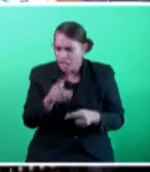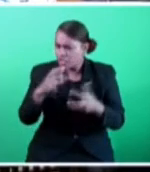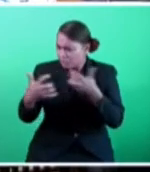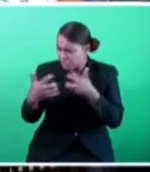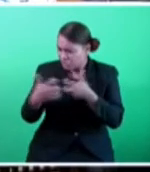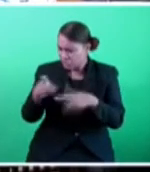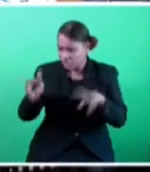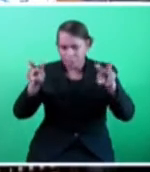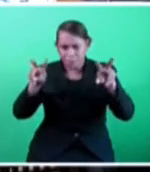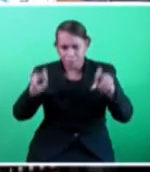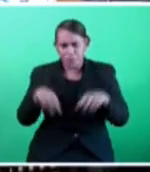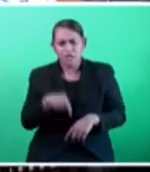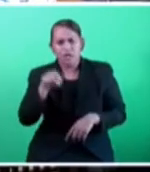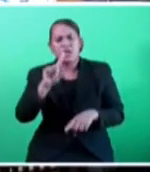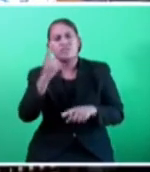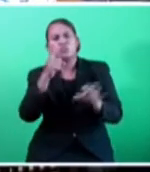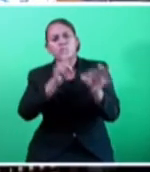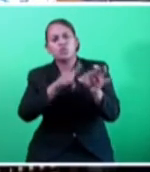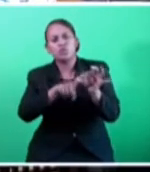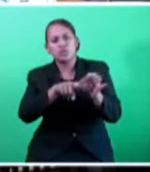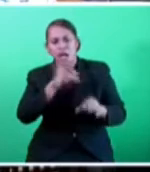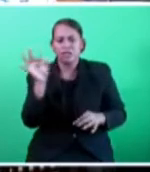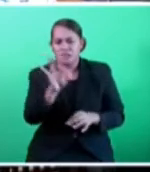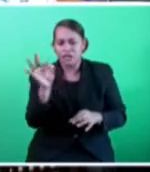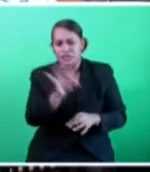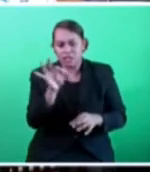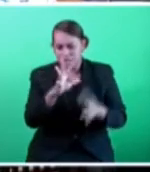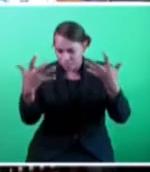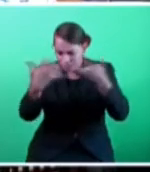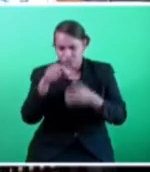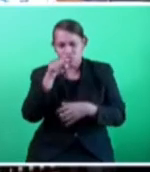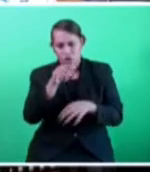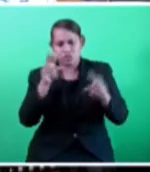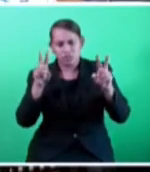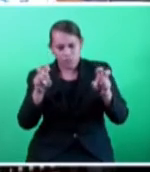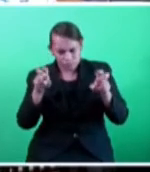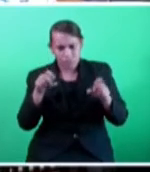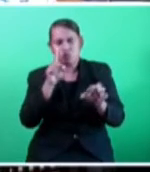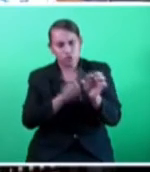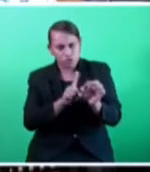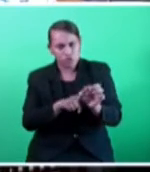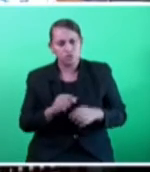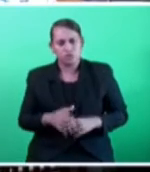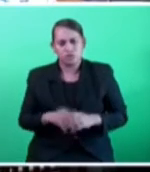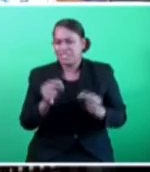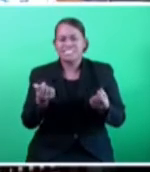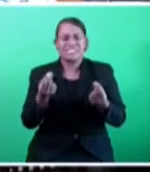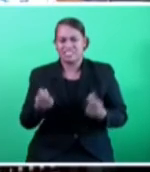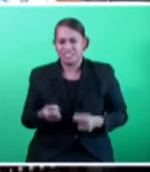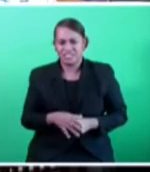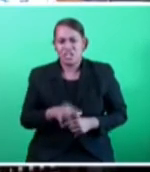the first question that was asked of the minister. Ask that. Simple. you get the answer.